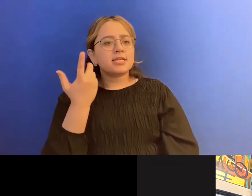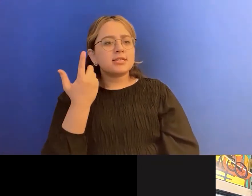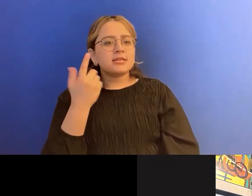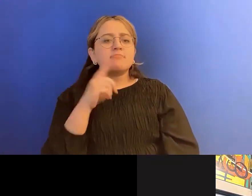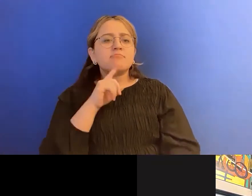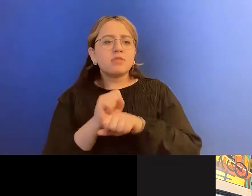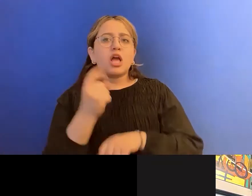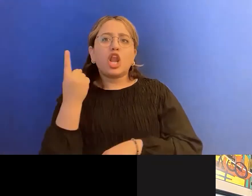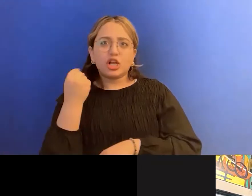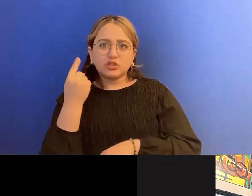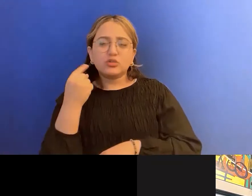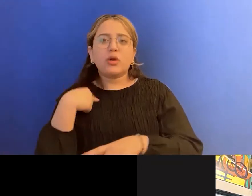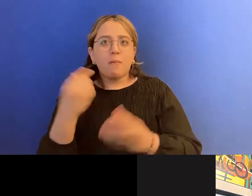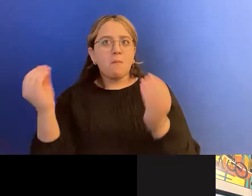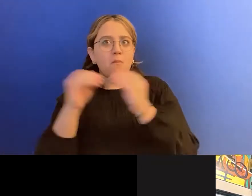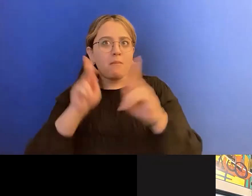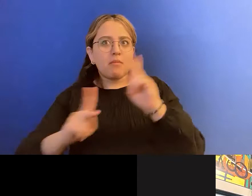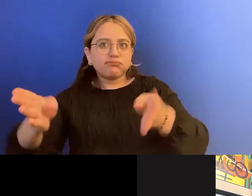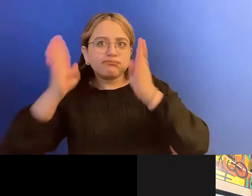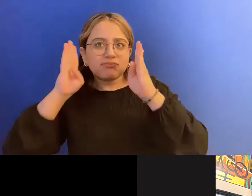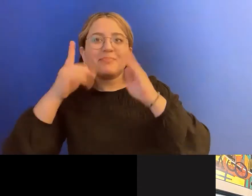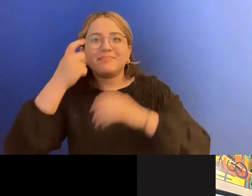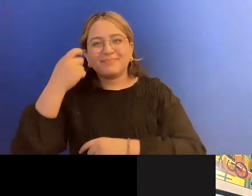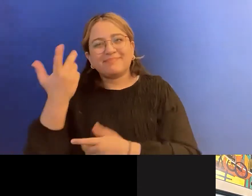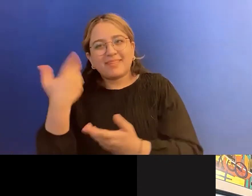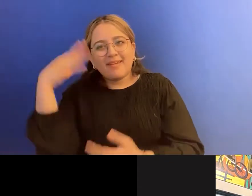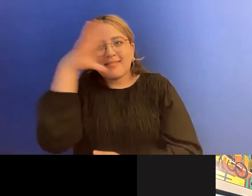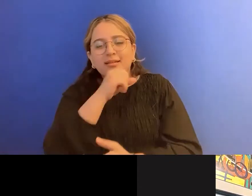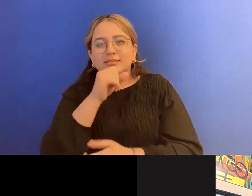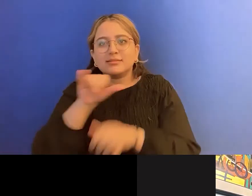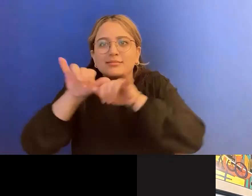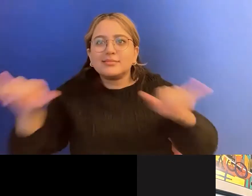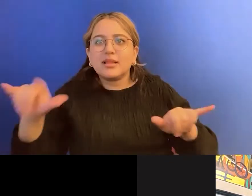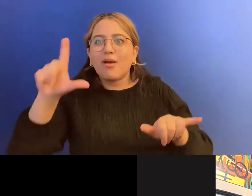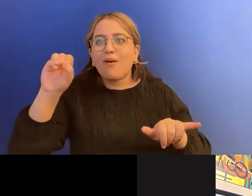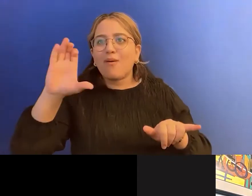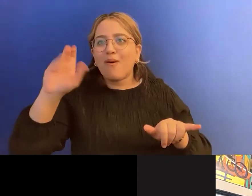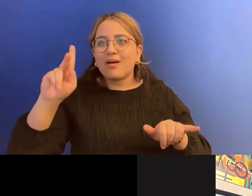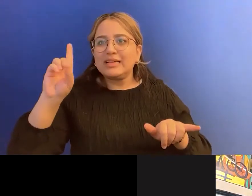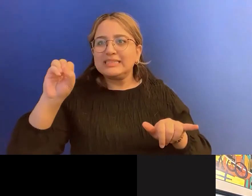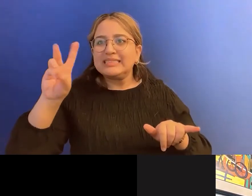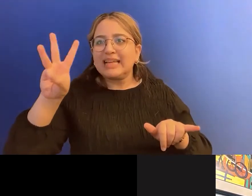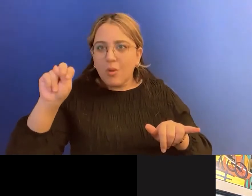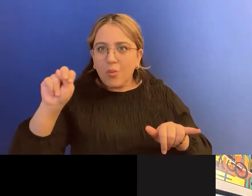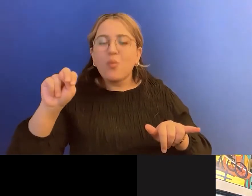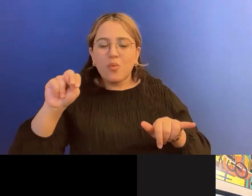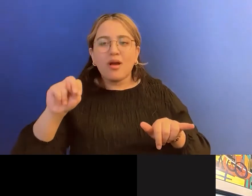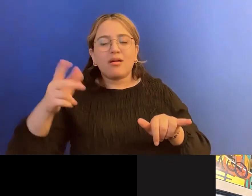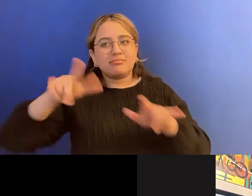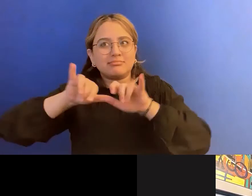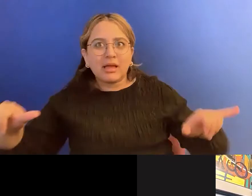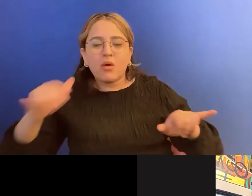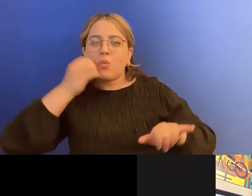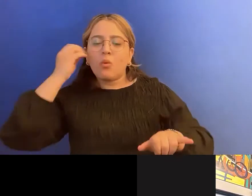attention, I guess, because of the lockdowns. So a lot of us were, you know, glued to our phones on our laptops. And,